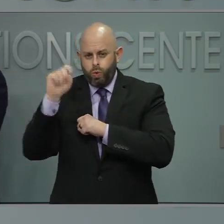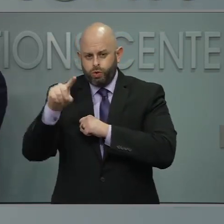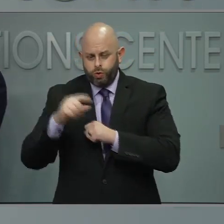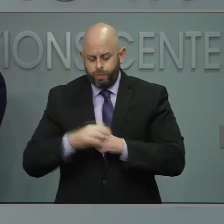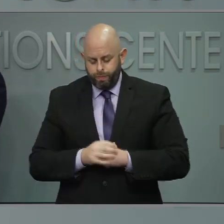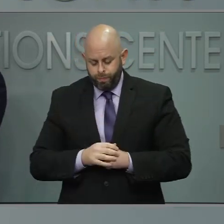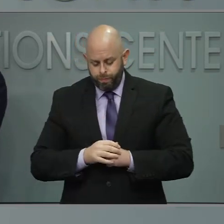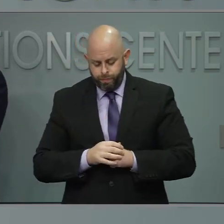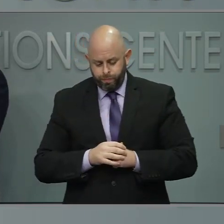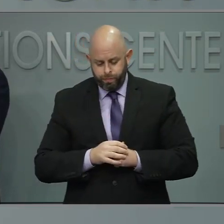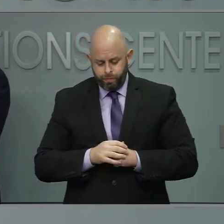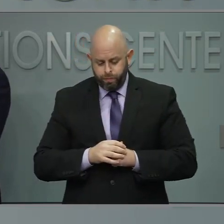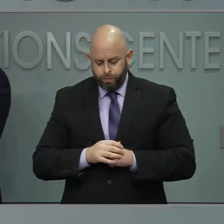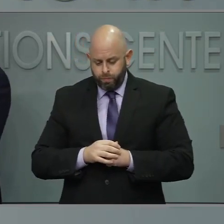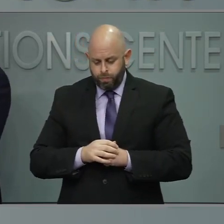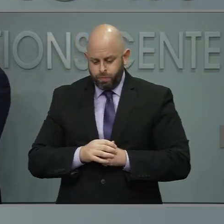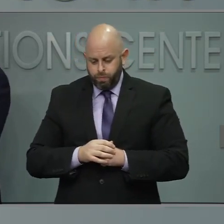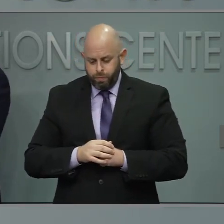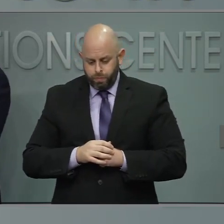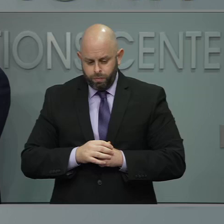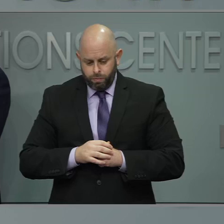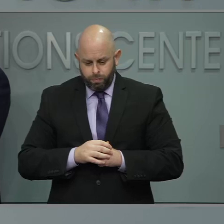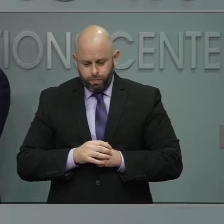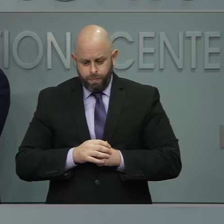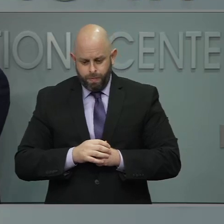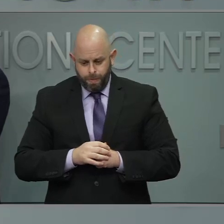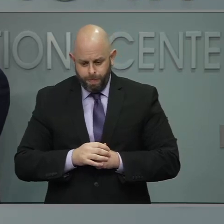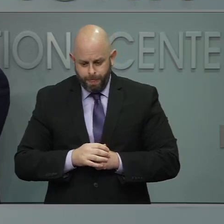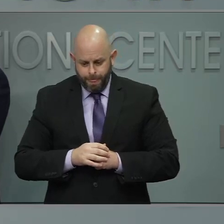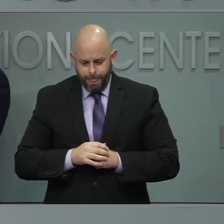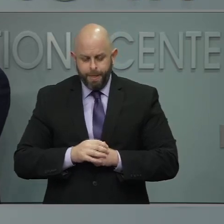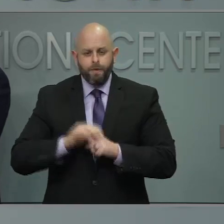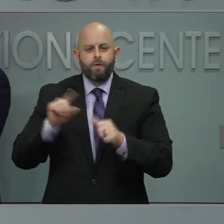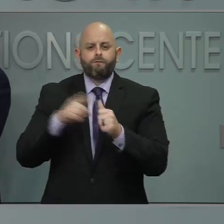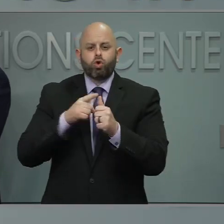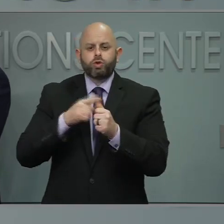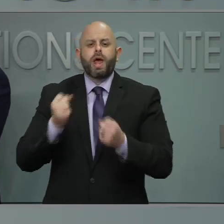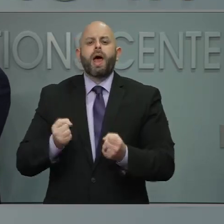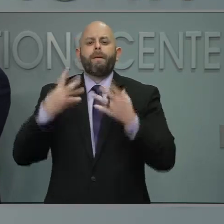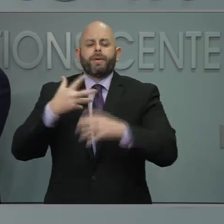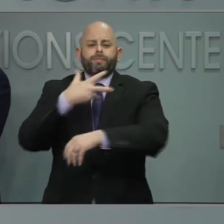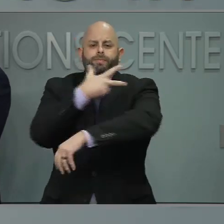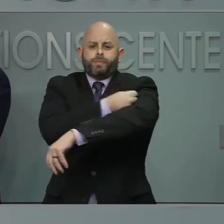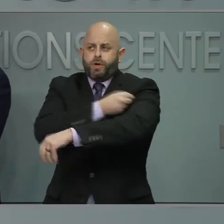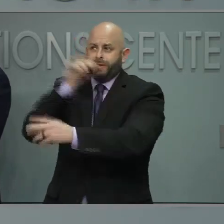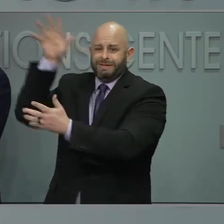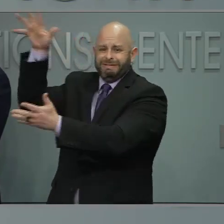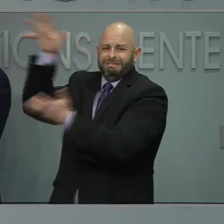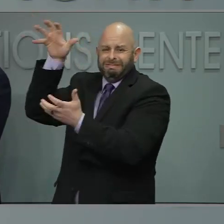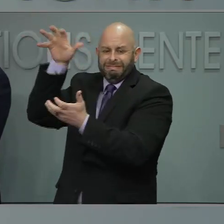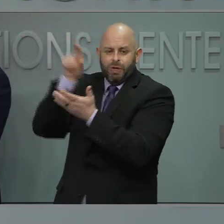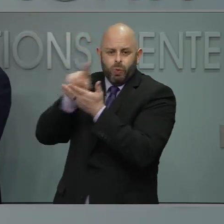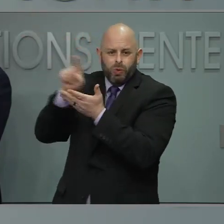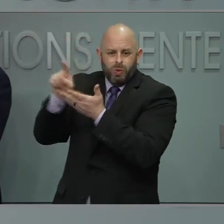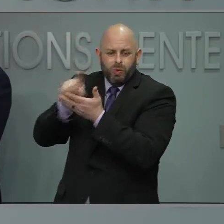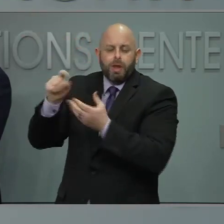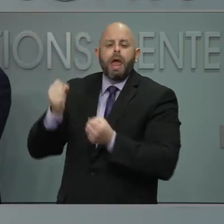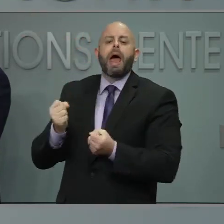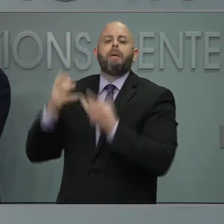tell me about how many doses the state is receiving at this time? Second question, I know you've addressed